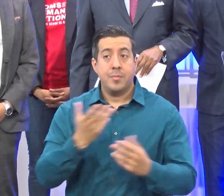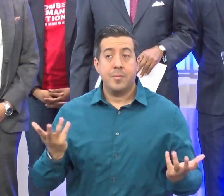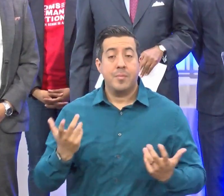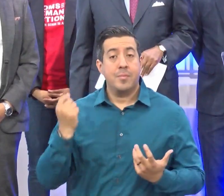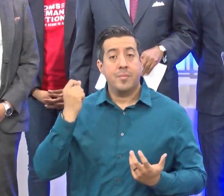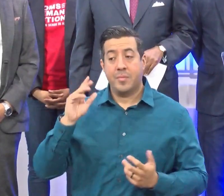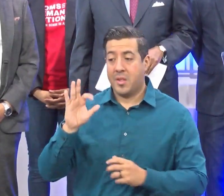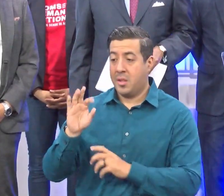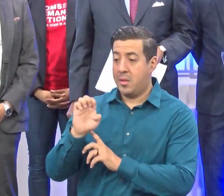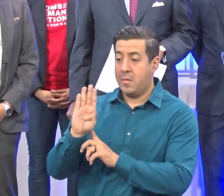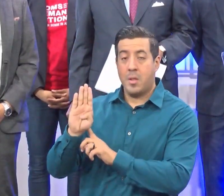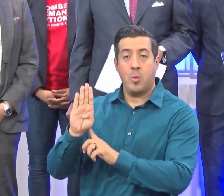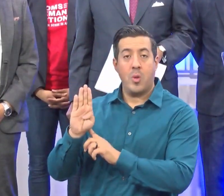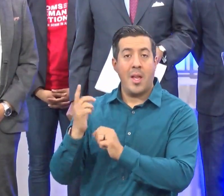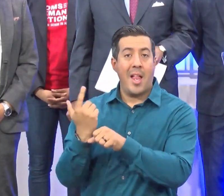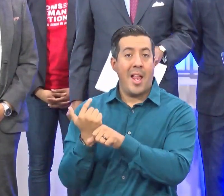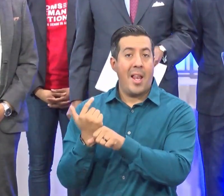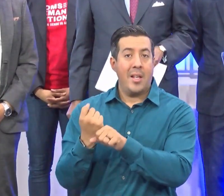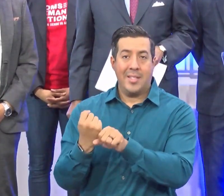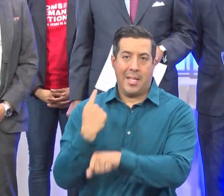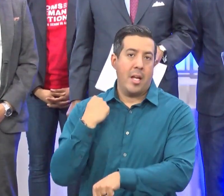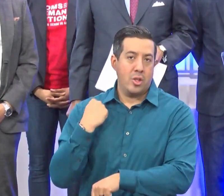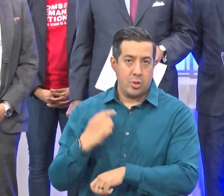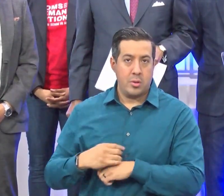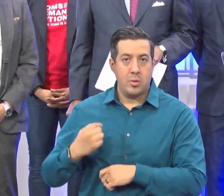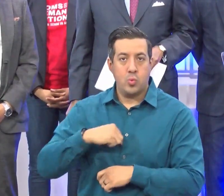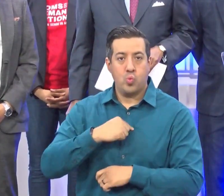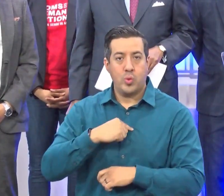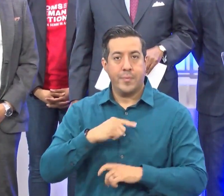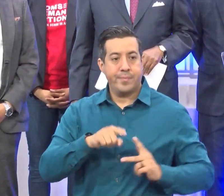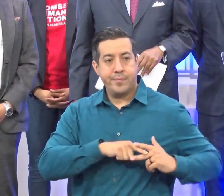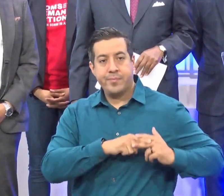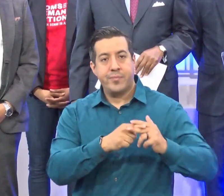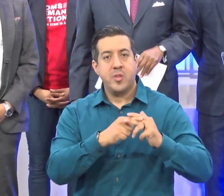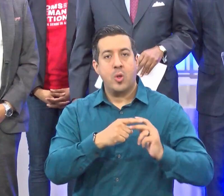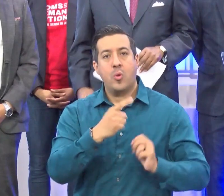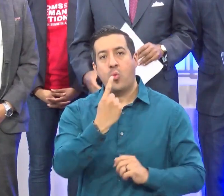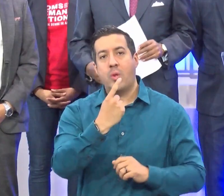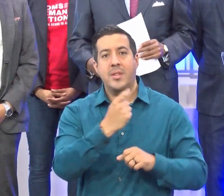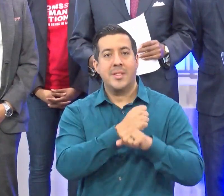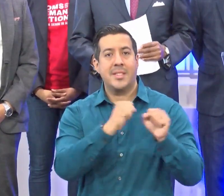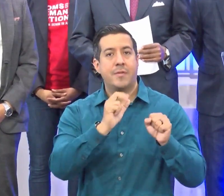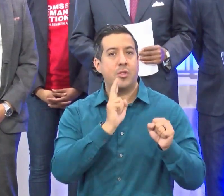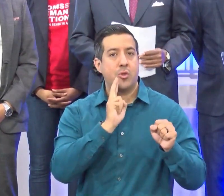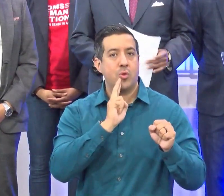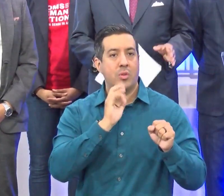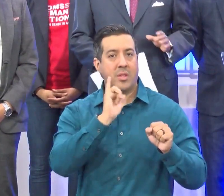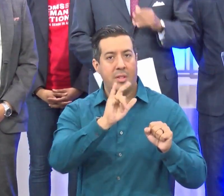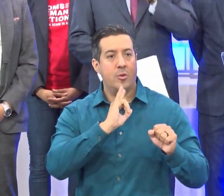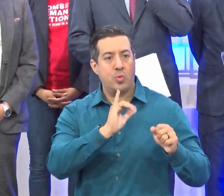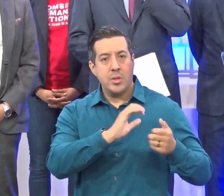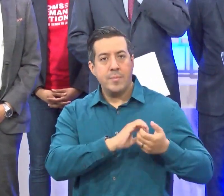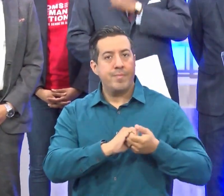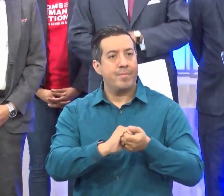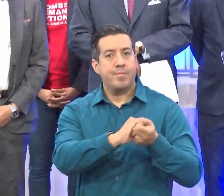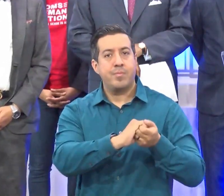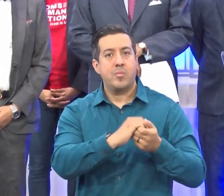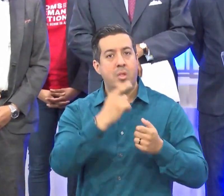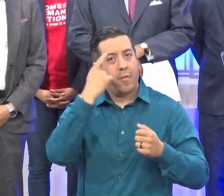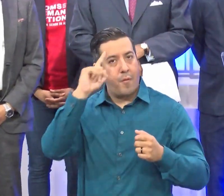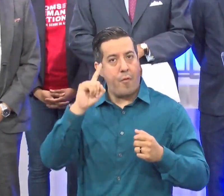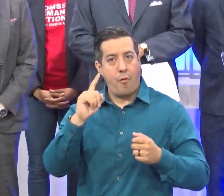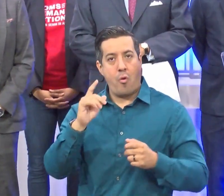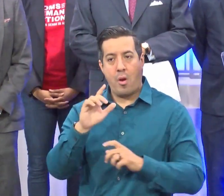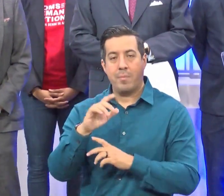In February of last year, we released One Safe Houston, a comprehensive public safety initiative to combat violent